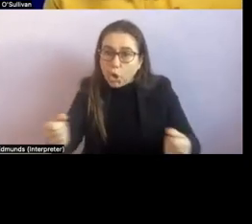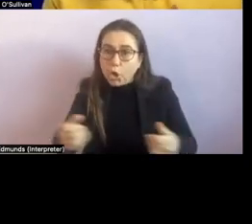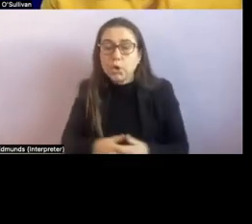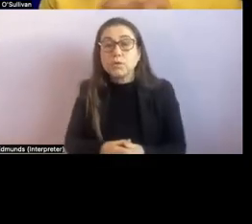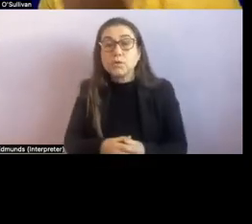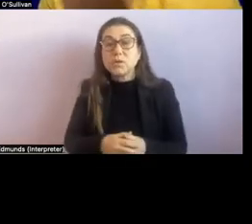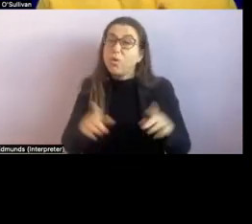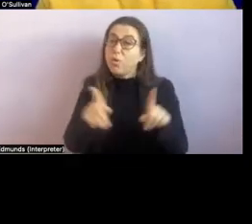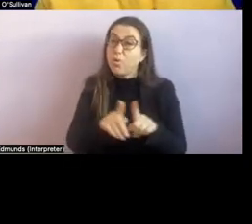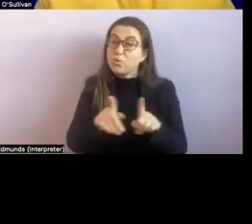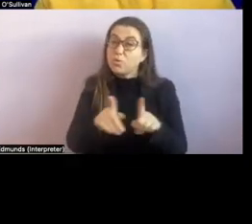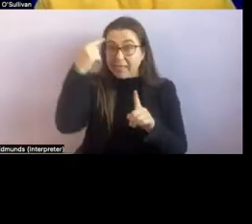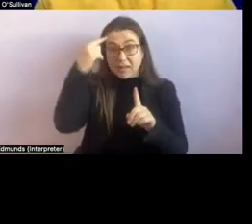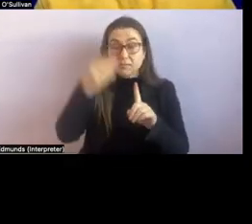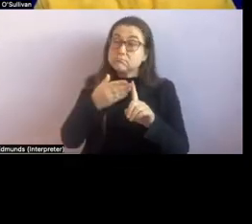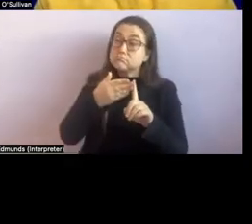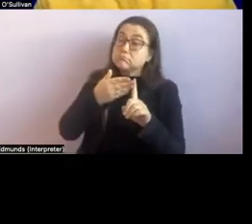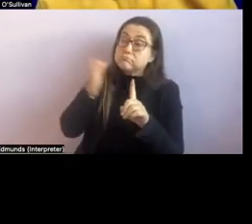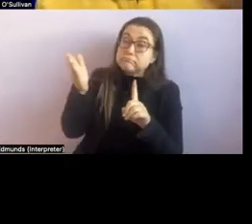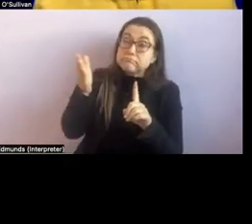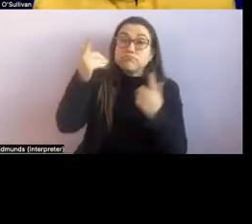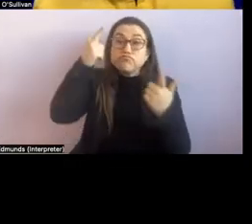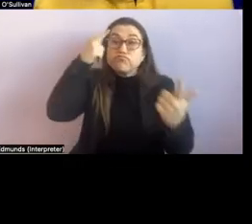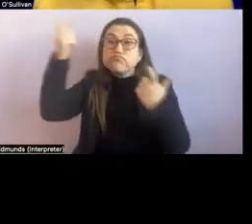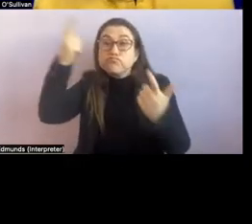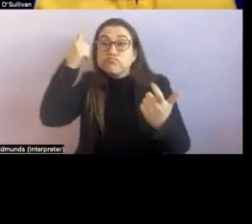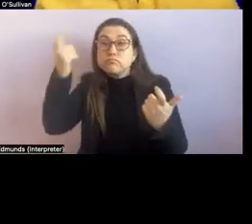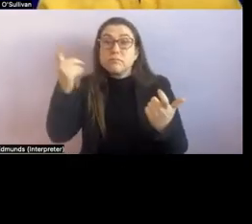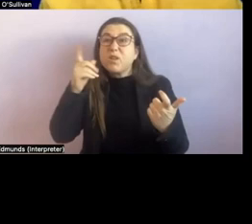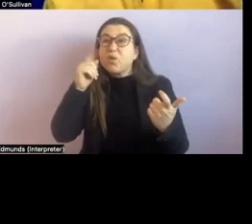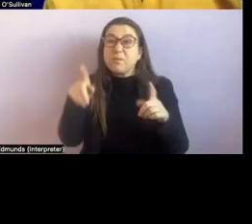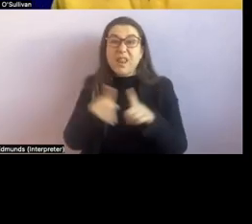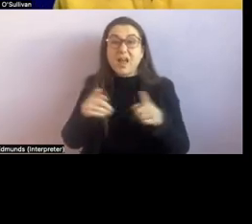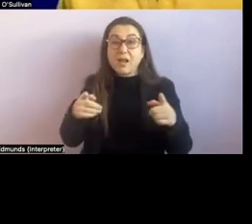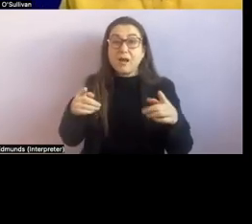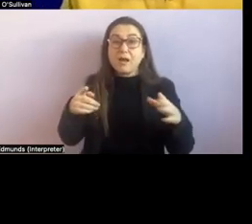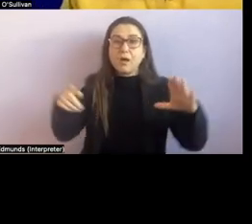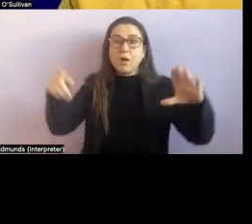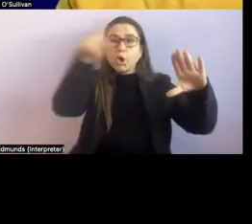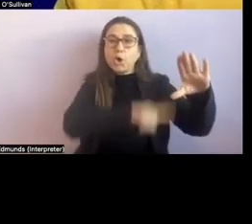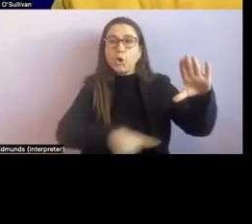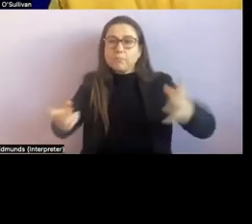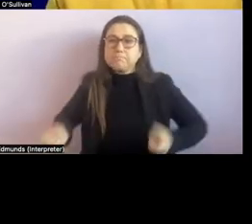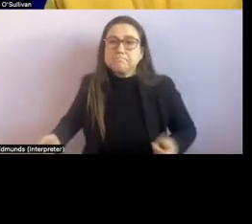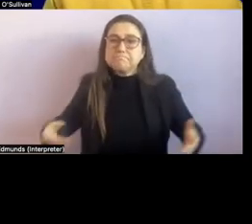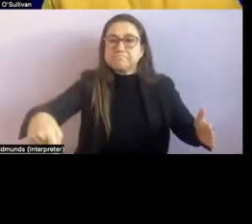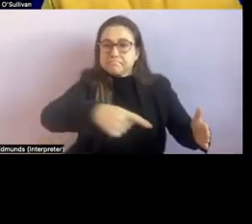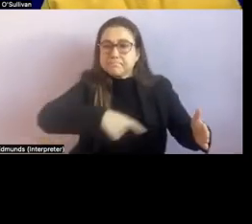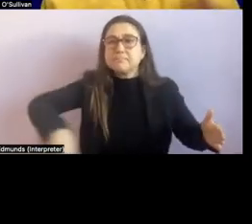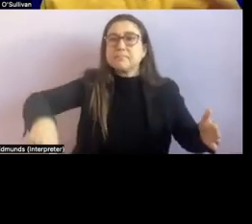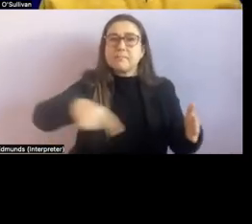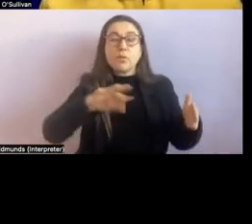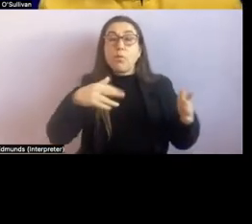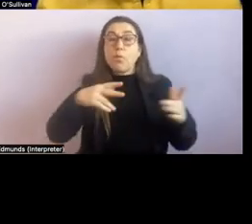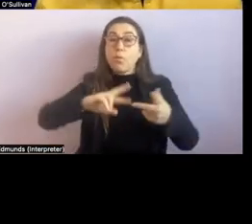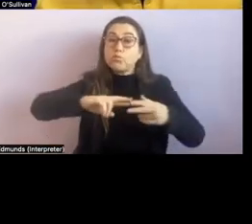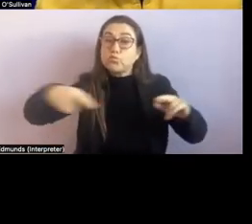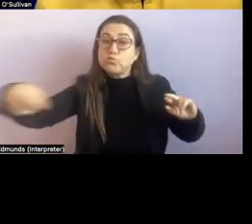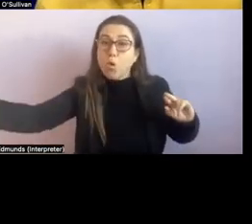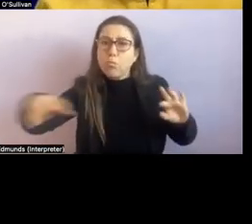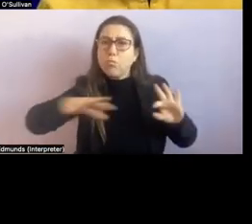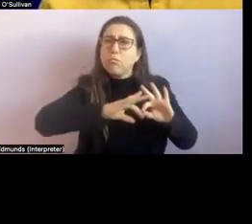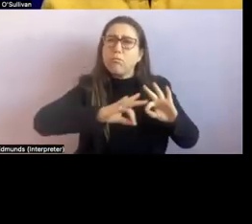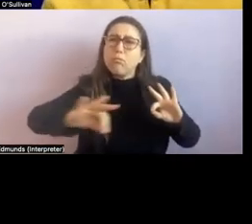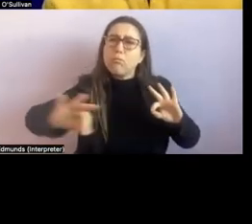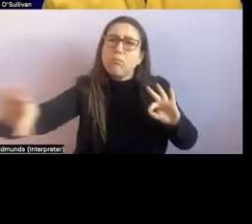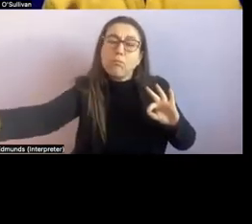outside of the square of what those things could look like too it could be a hula hoop a piece of rope um anything in the